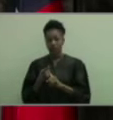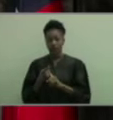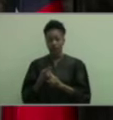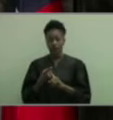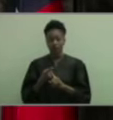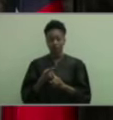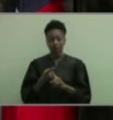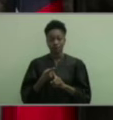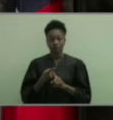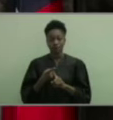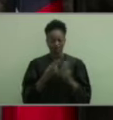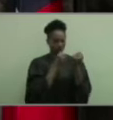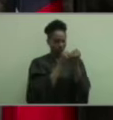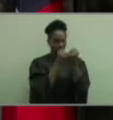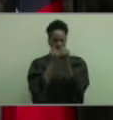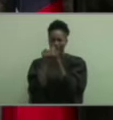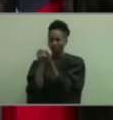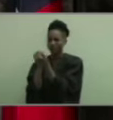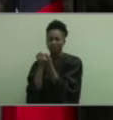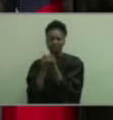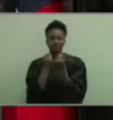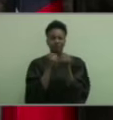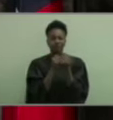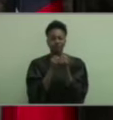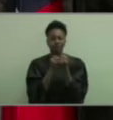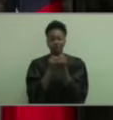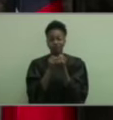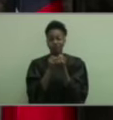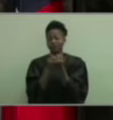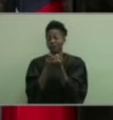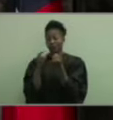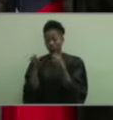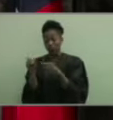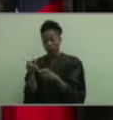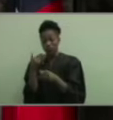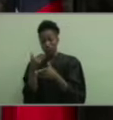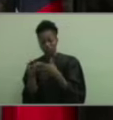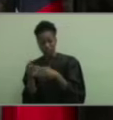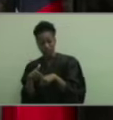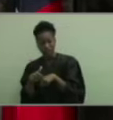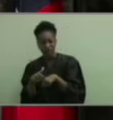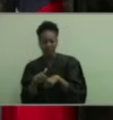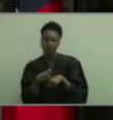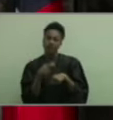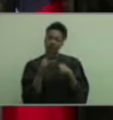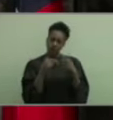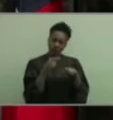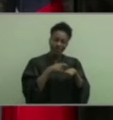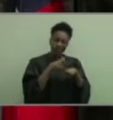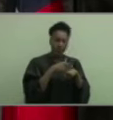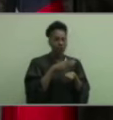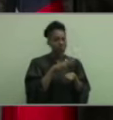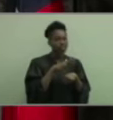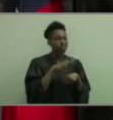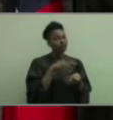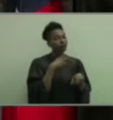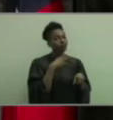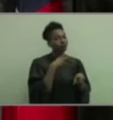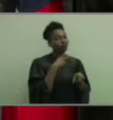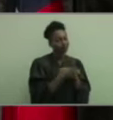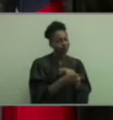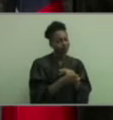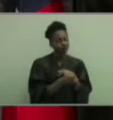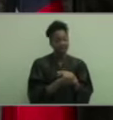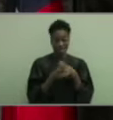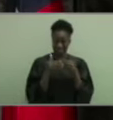We've stuck by each other's sides and been there for one another during good times and times when things got rough. No one said it was going to be